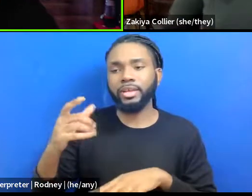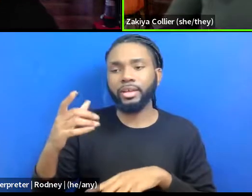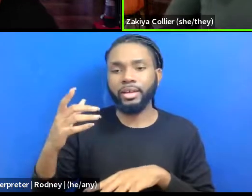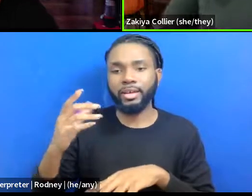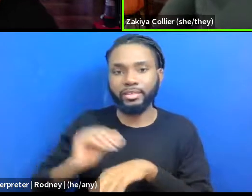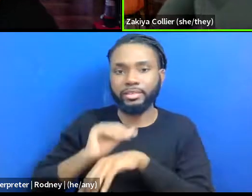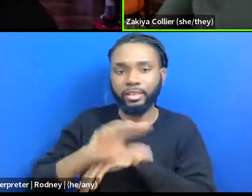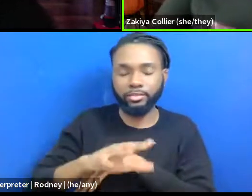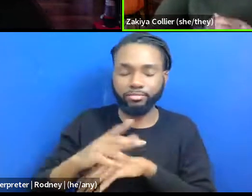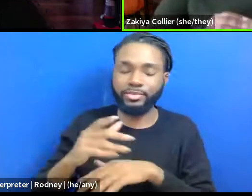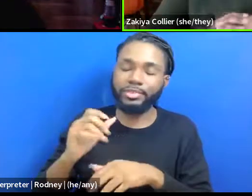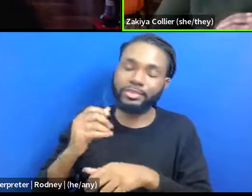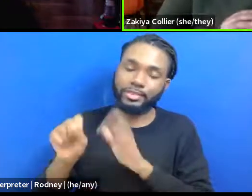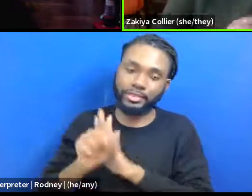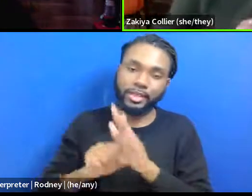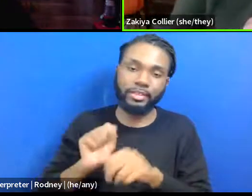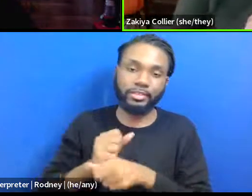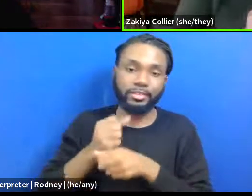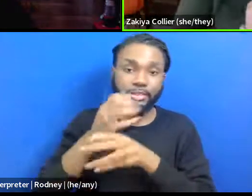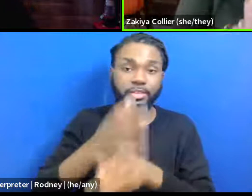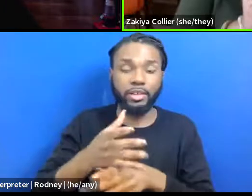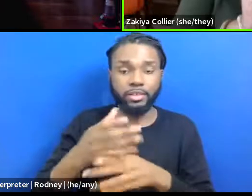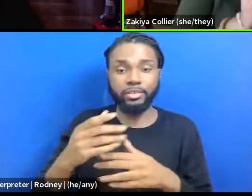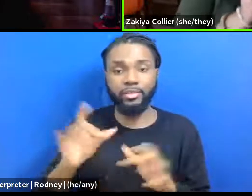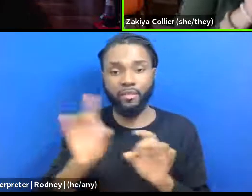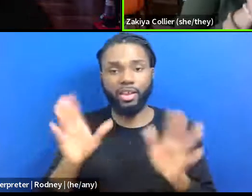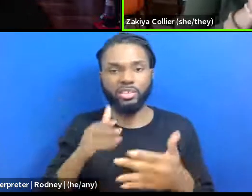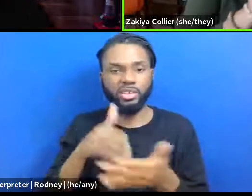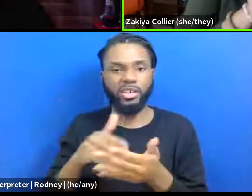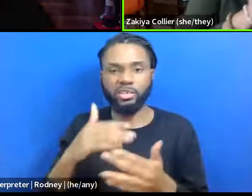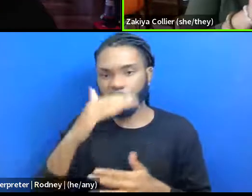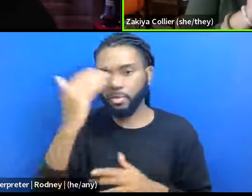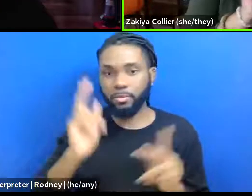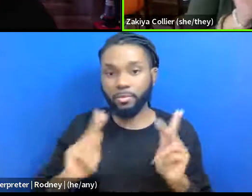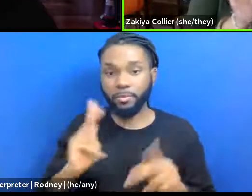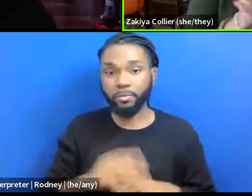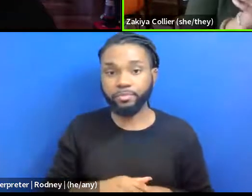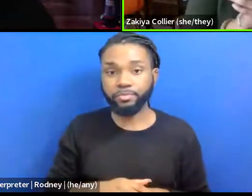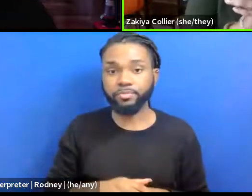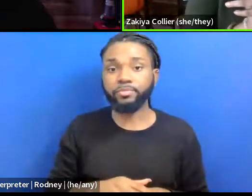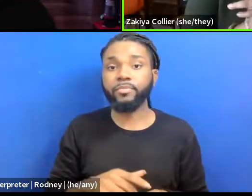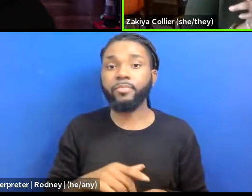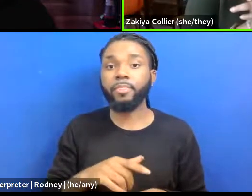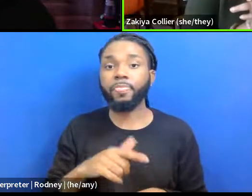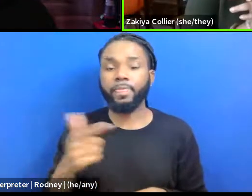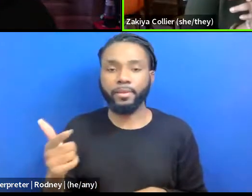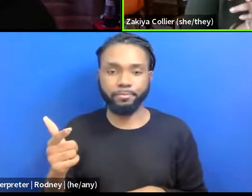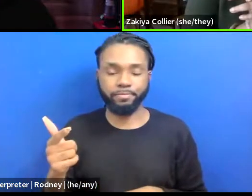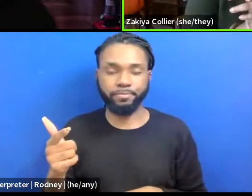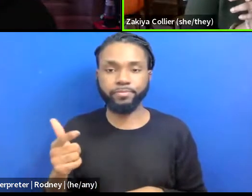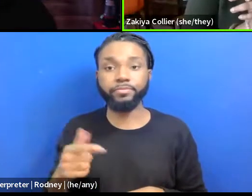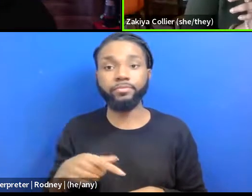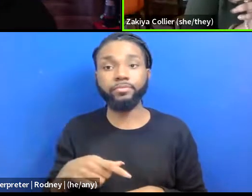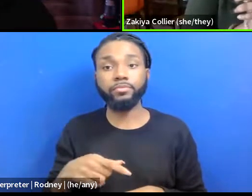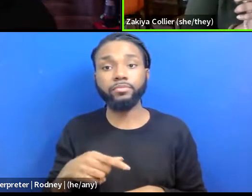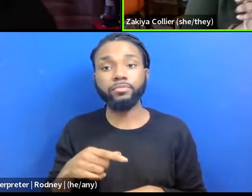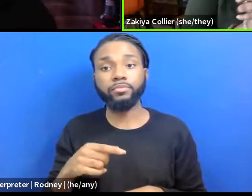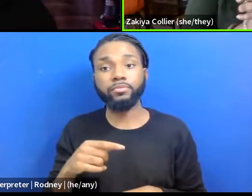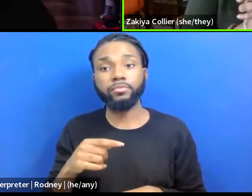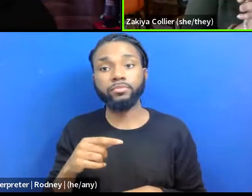Yeah. Um, so, I mean, the, the piece that you're referring to, um,